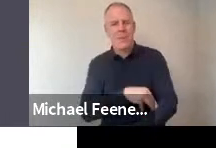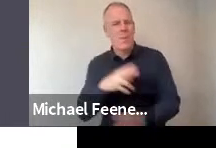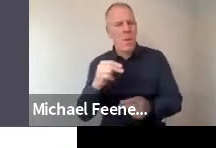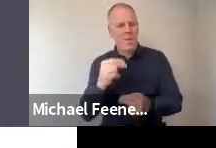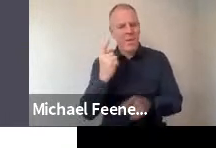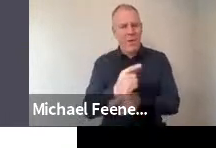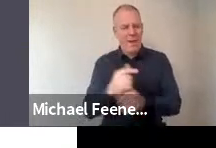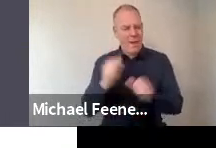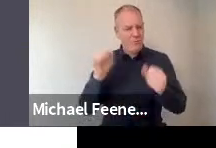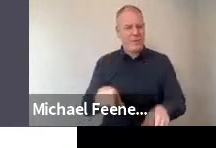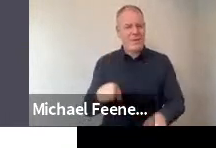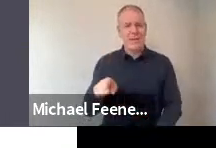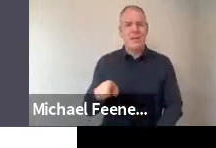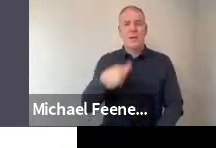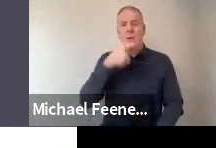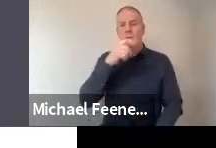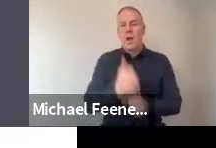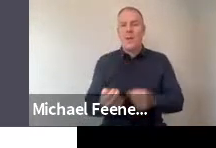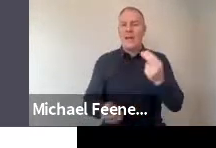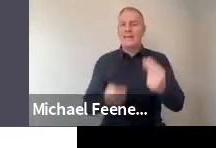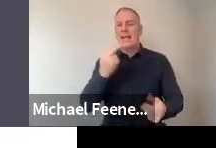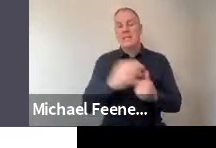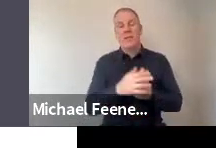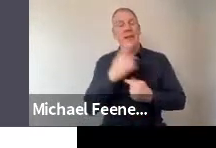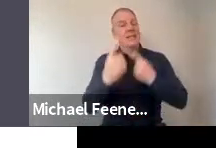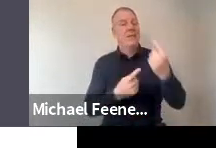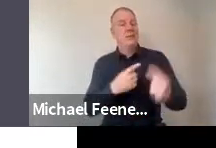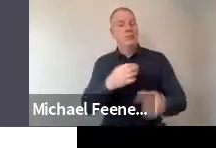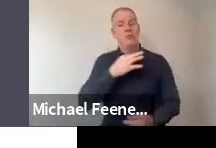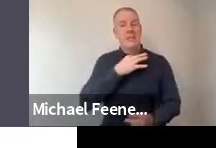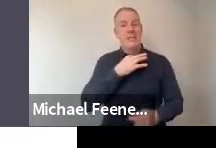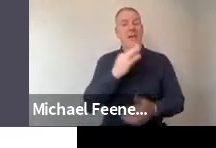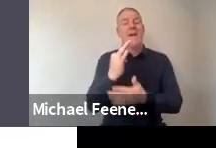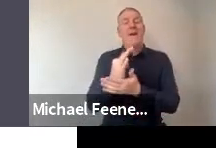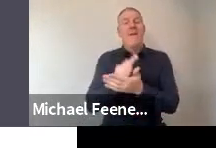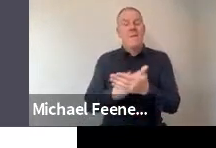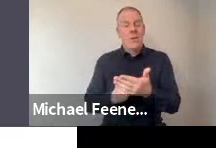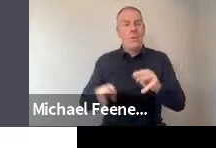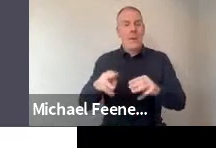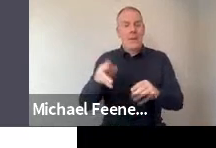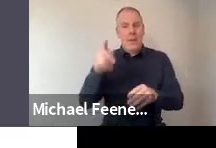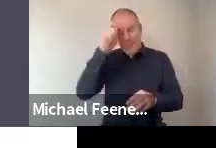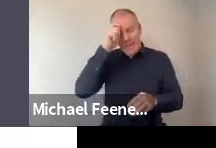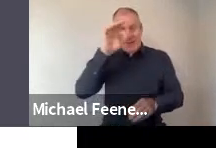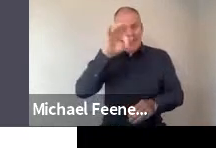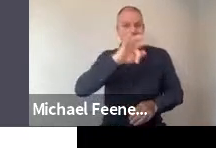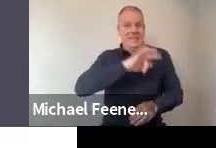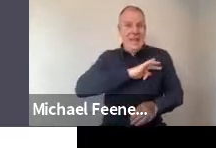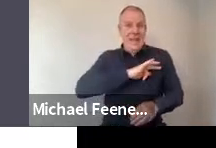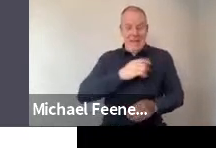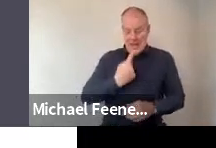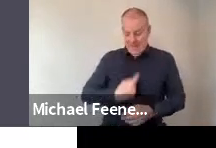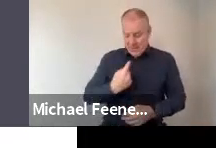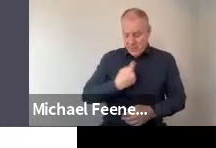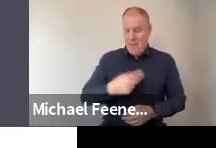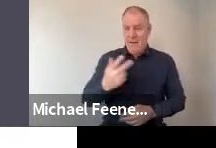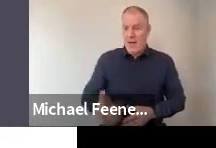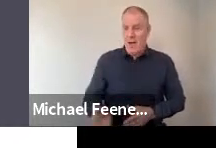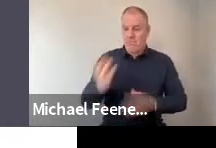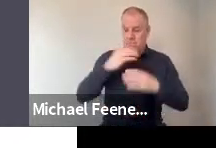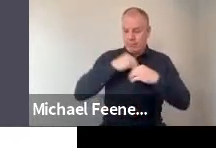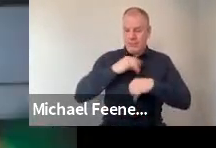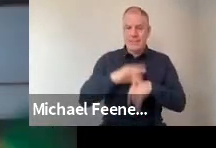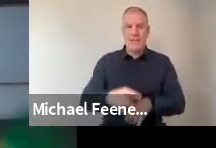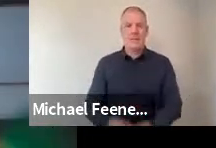But in terms of assessment of individual risk, very few people thinking that they individually are likely to get sick.